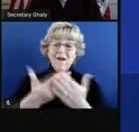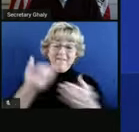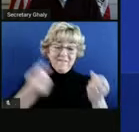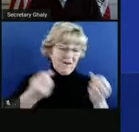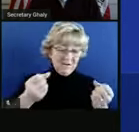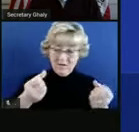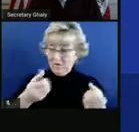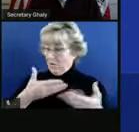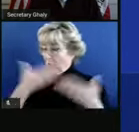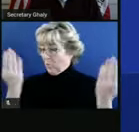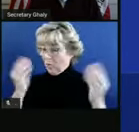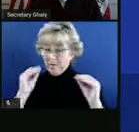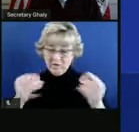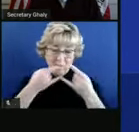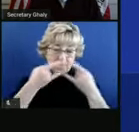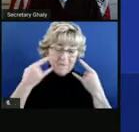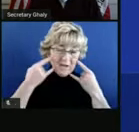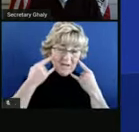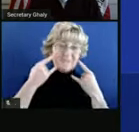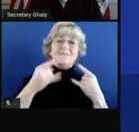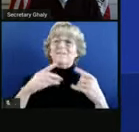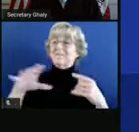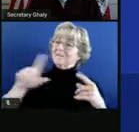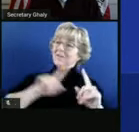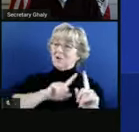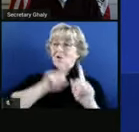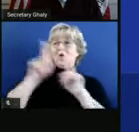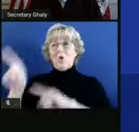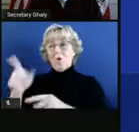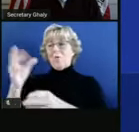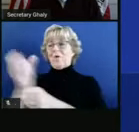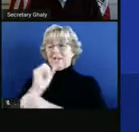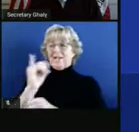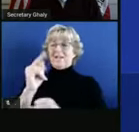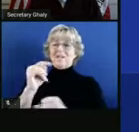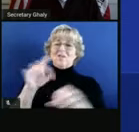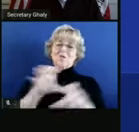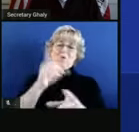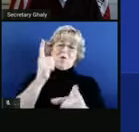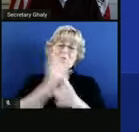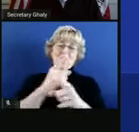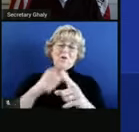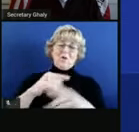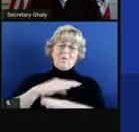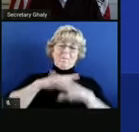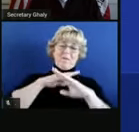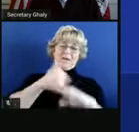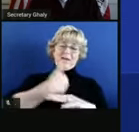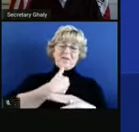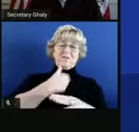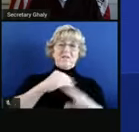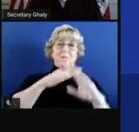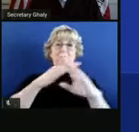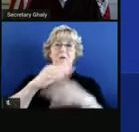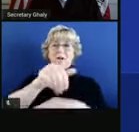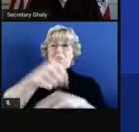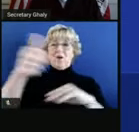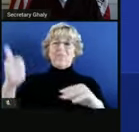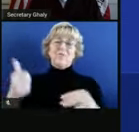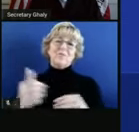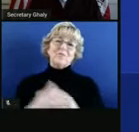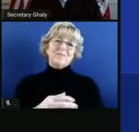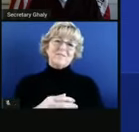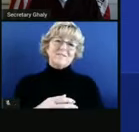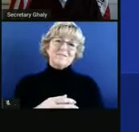Realize you don't have your mask. Take the extra minute. Go get it. Do the right thing to protect yourselves, those other customers, and